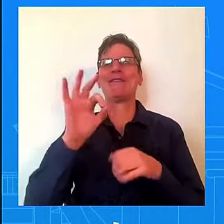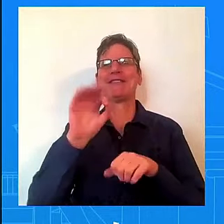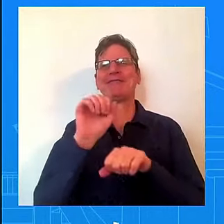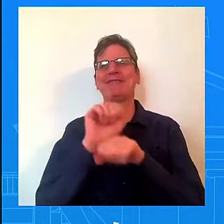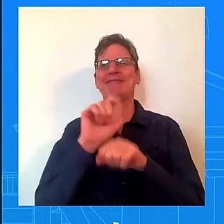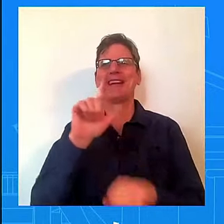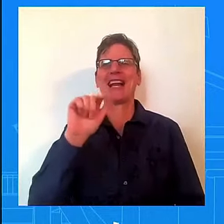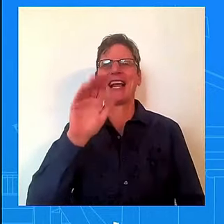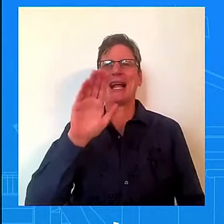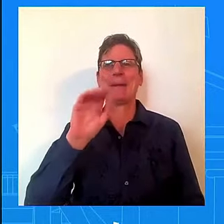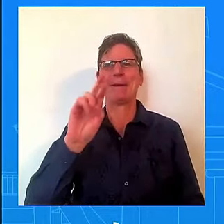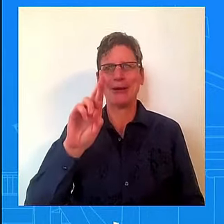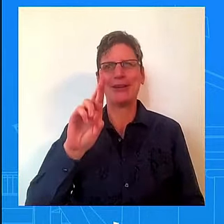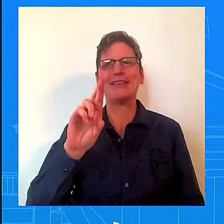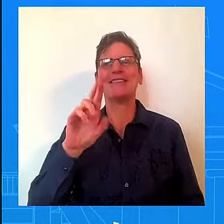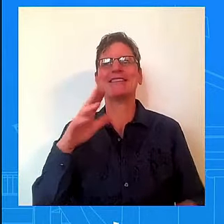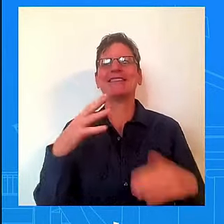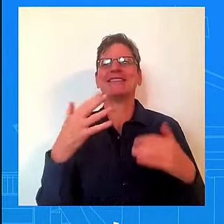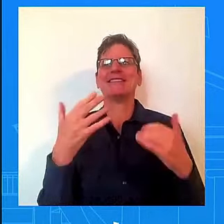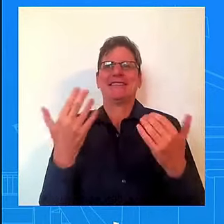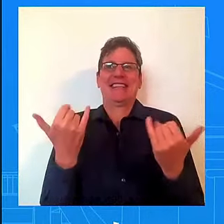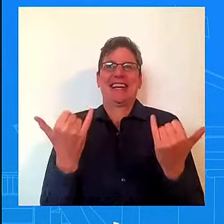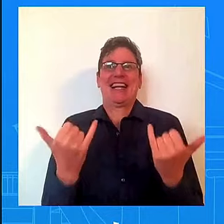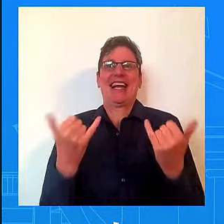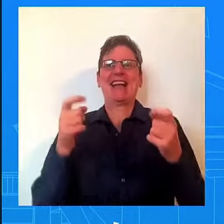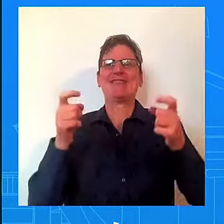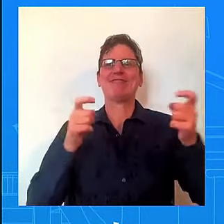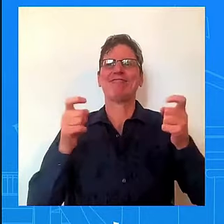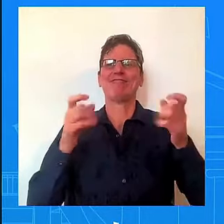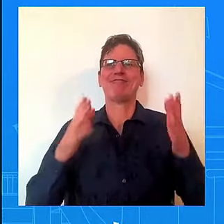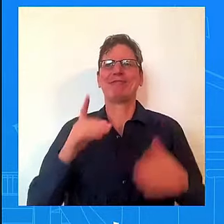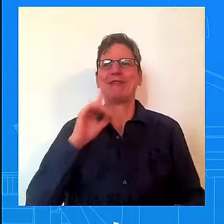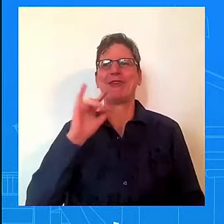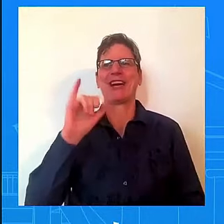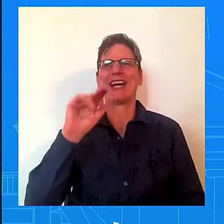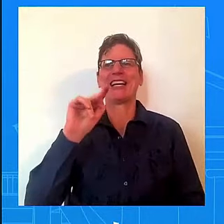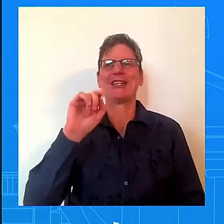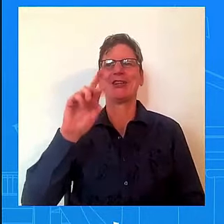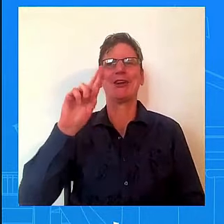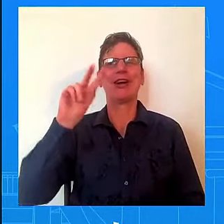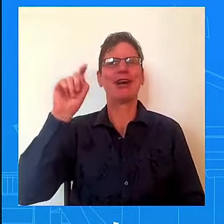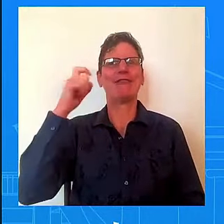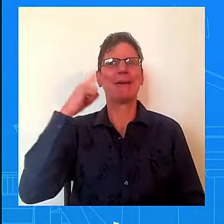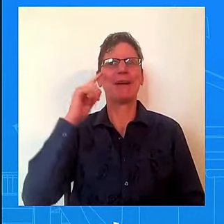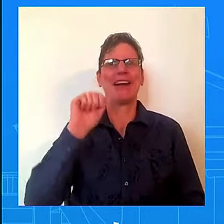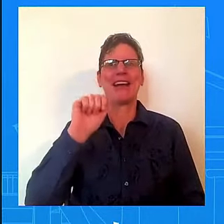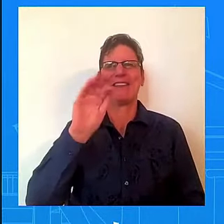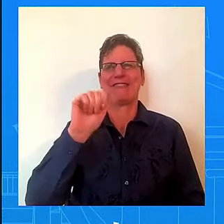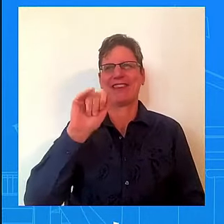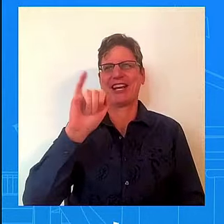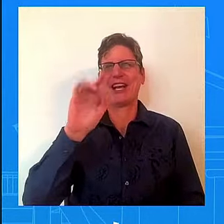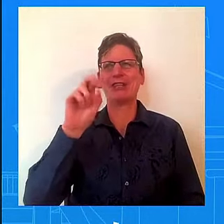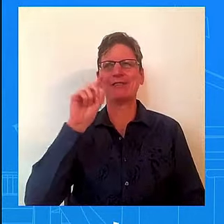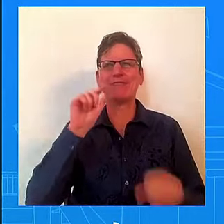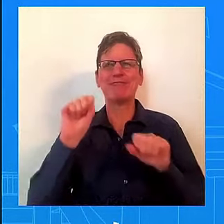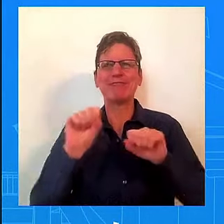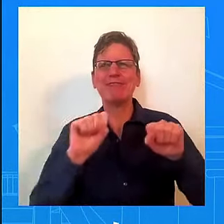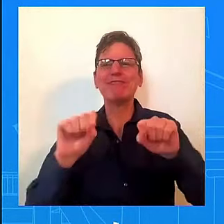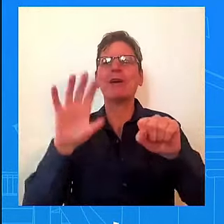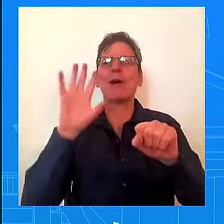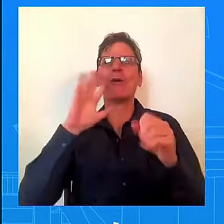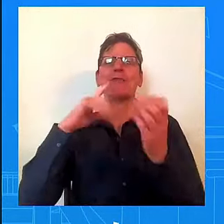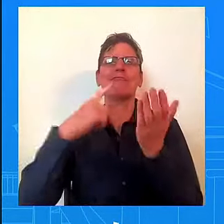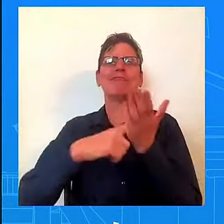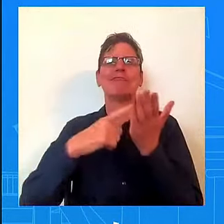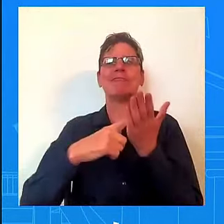talking about investing in America and also talking a little bit about what the President was able to do moments ago.